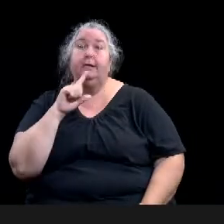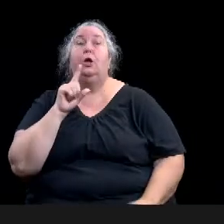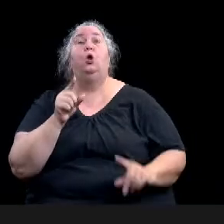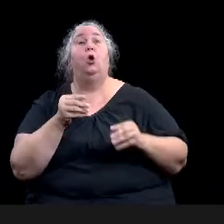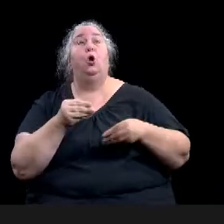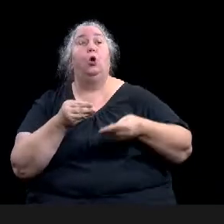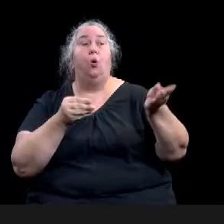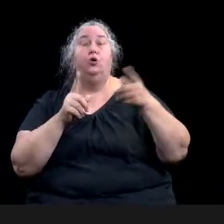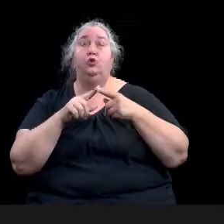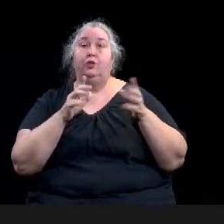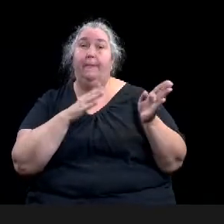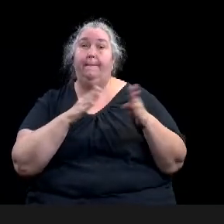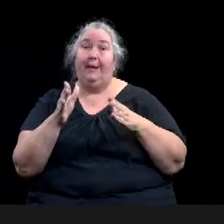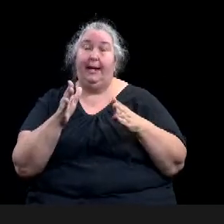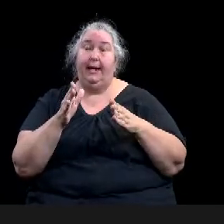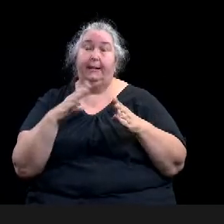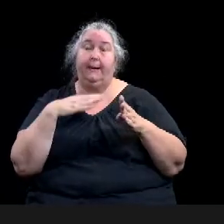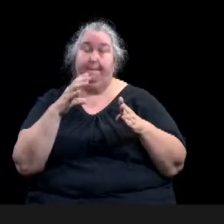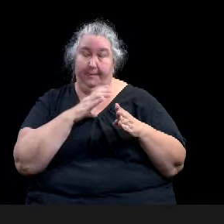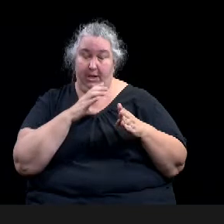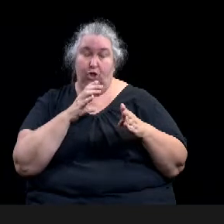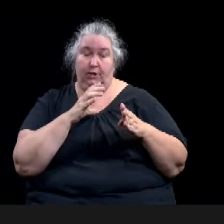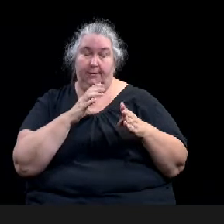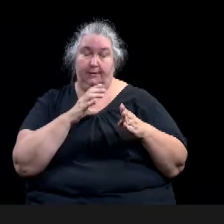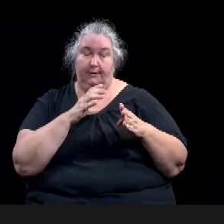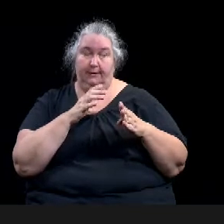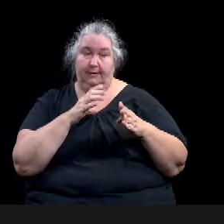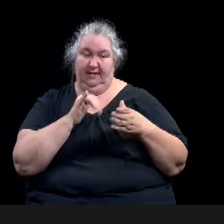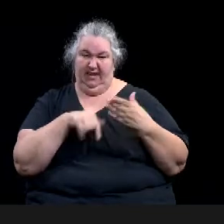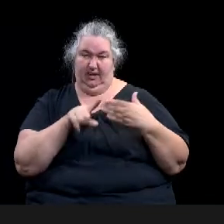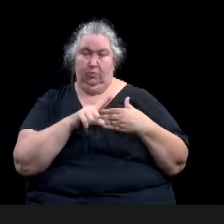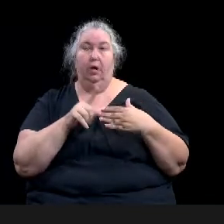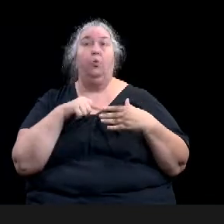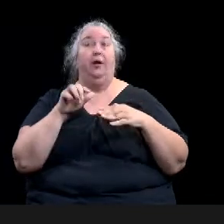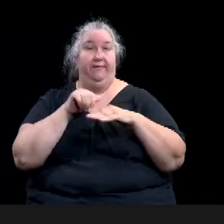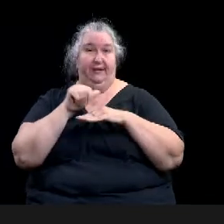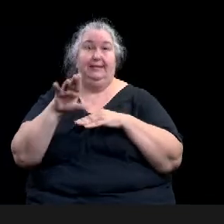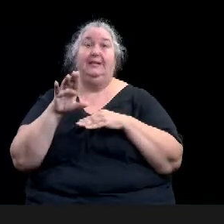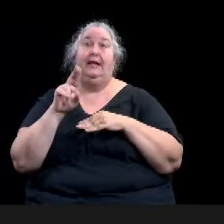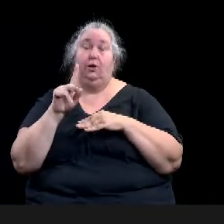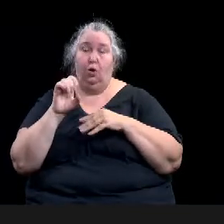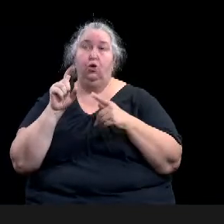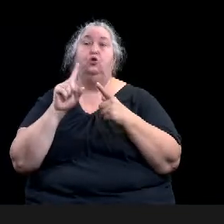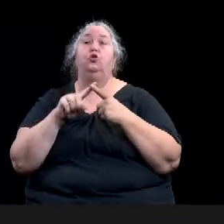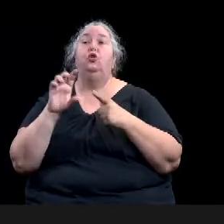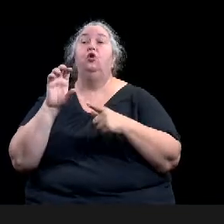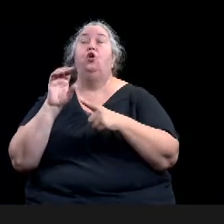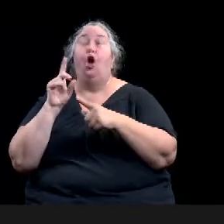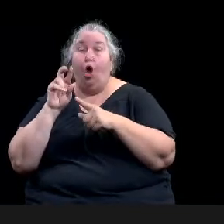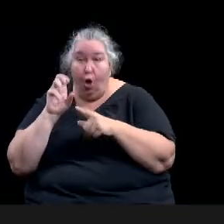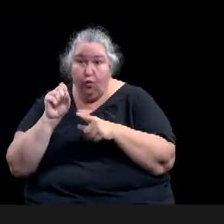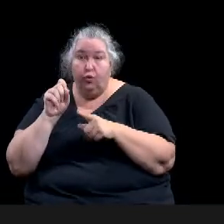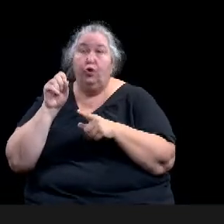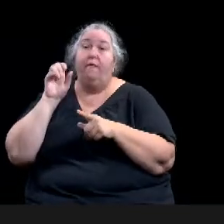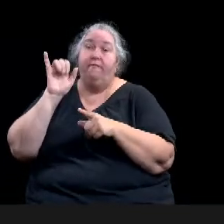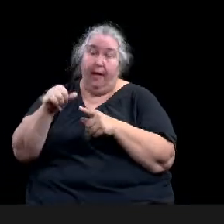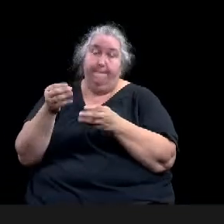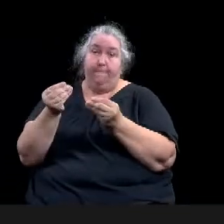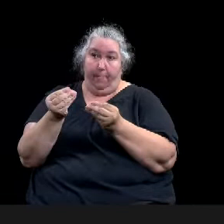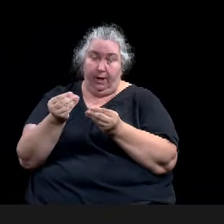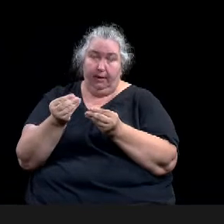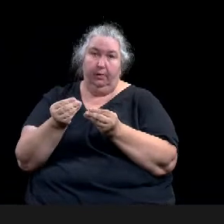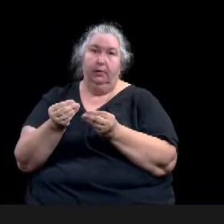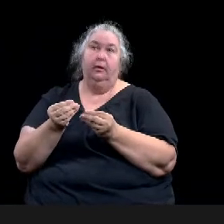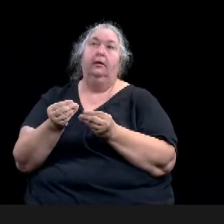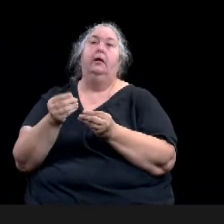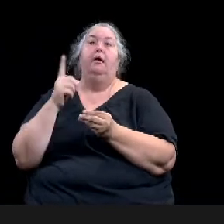the property, uh, per, per McLennan County Appraisal District. And then if there was a, uh, obviously if it's